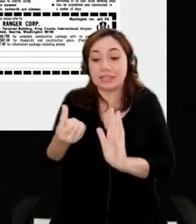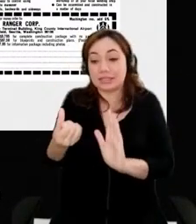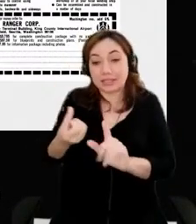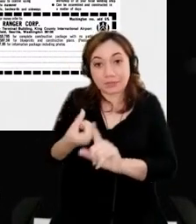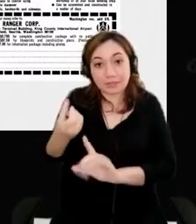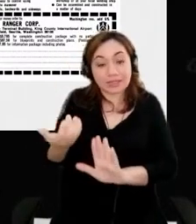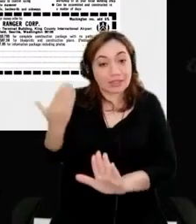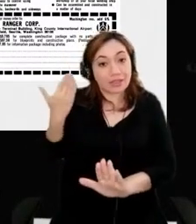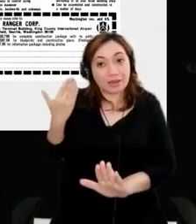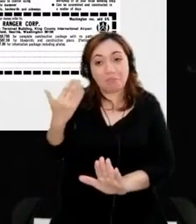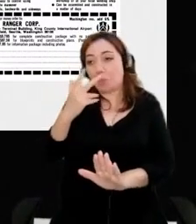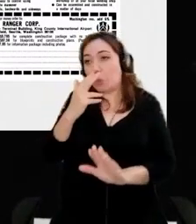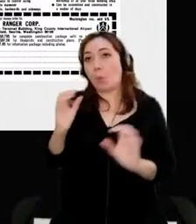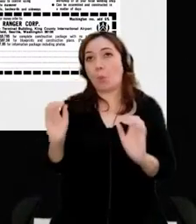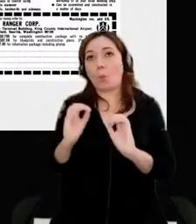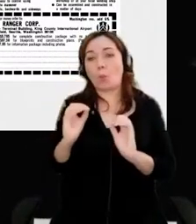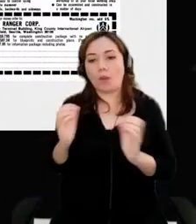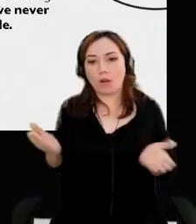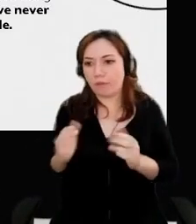nothing like it is now.